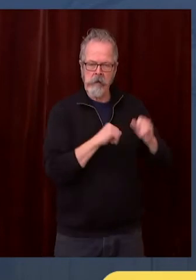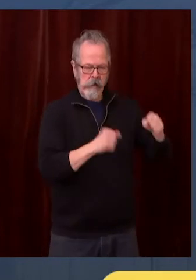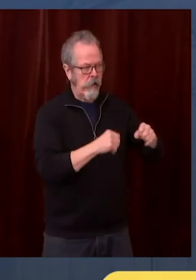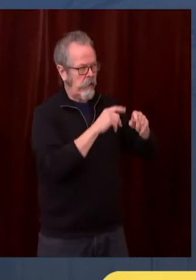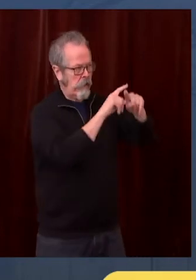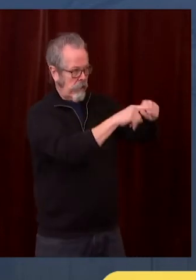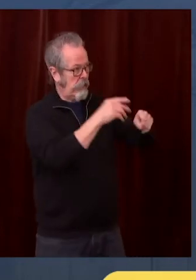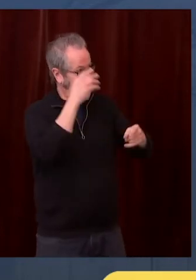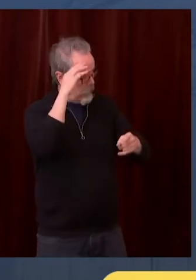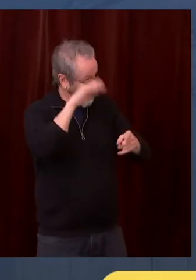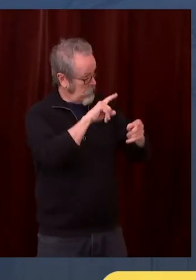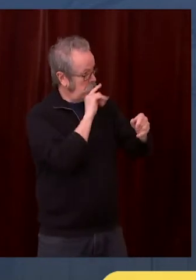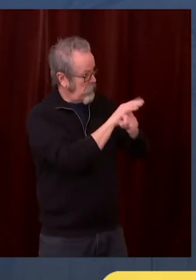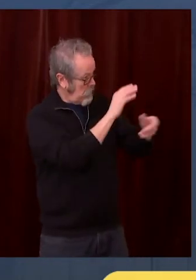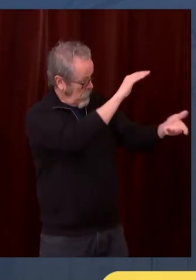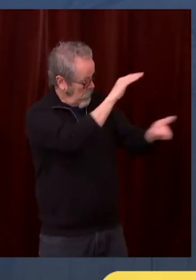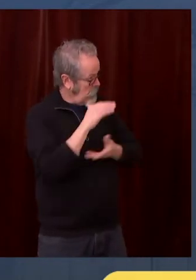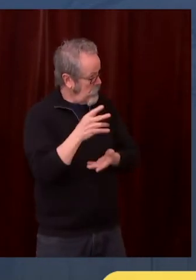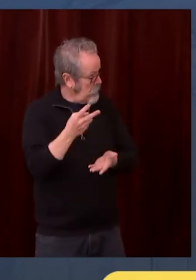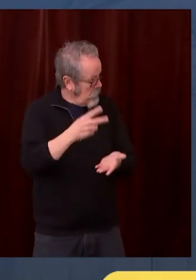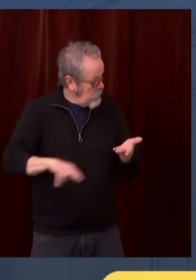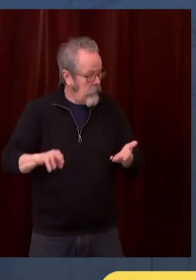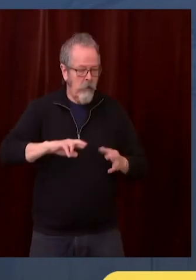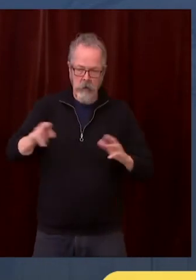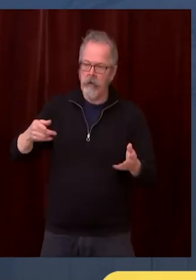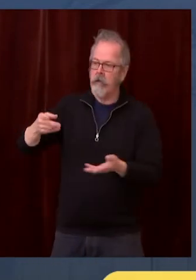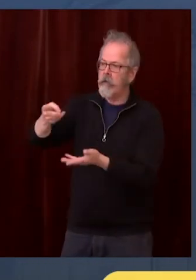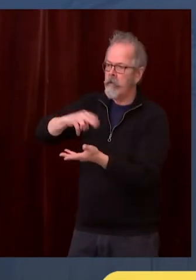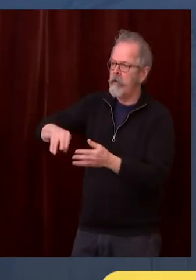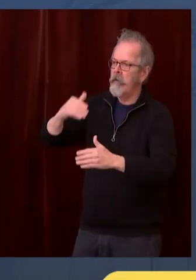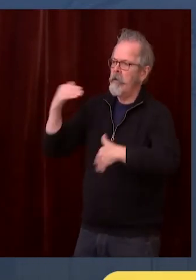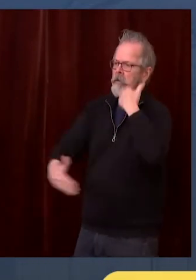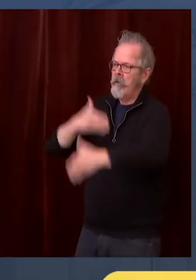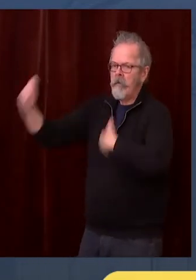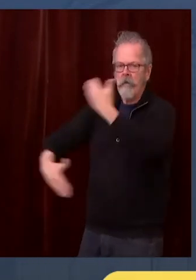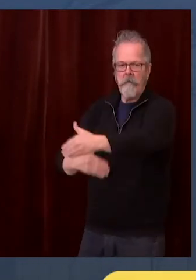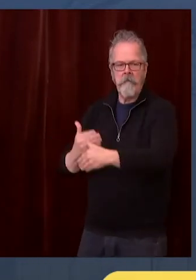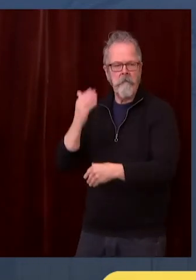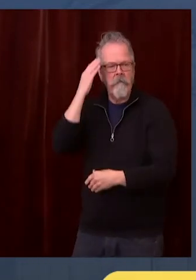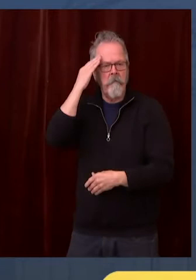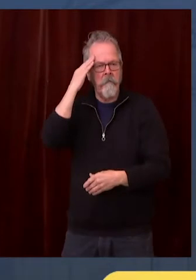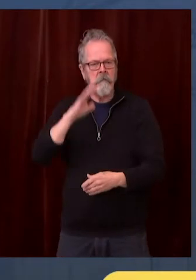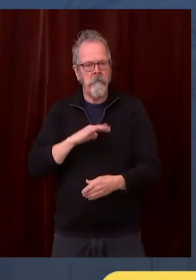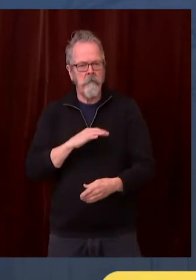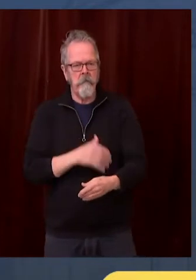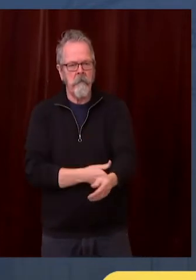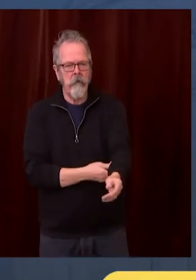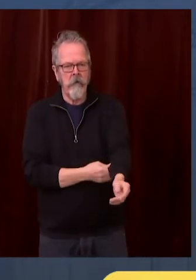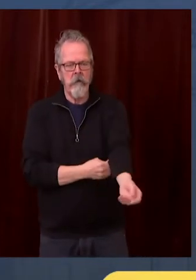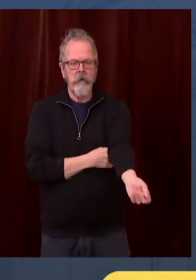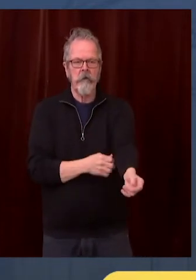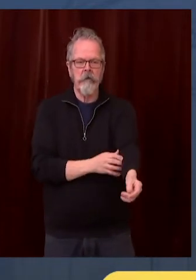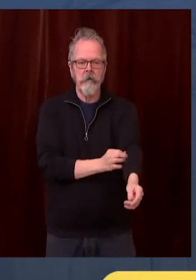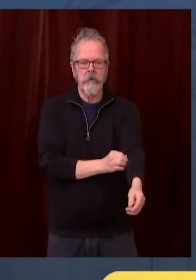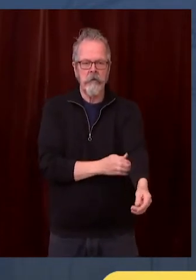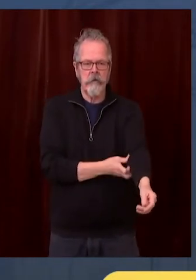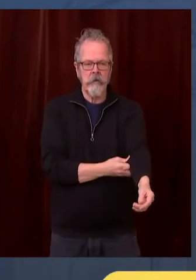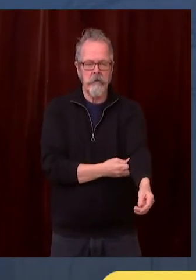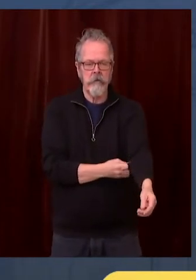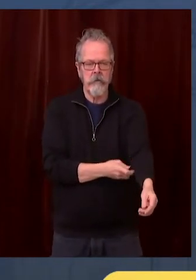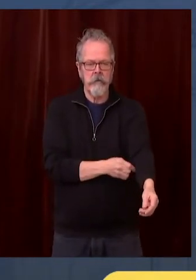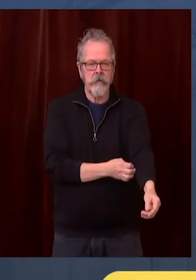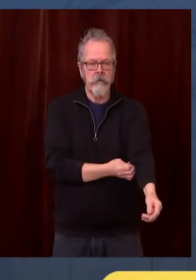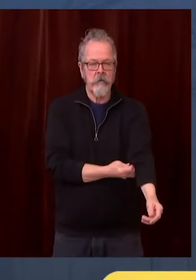with uncertainty and unpredictability of the delivery schedules. On top of that, they will also deliver to us